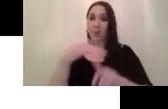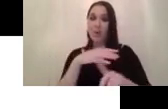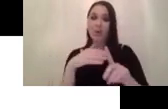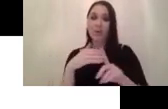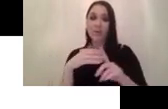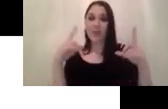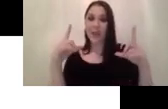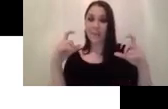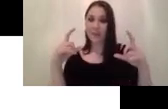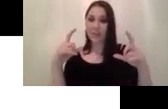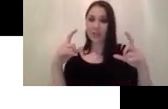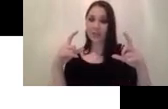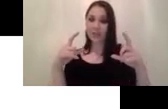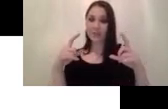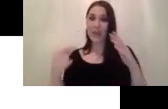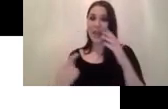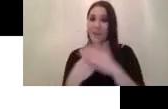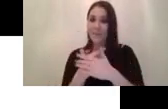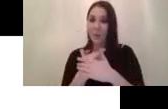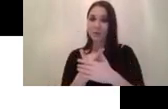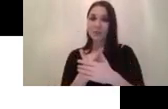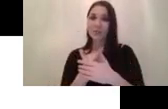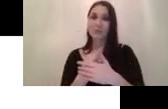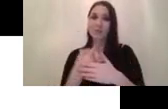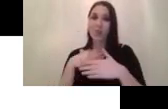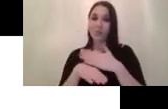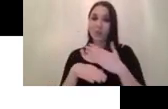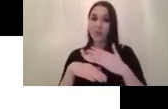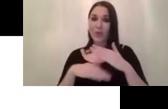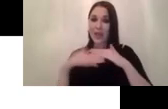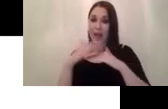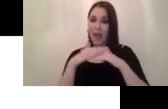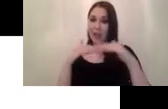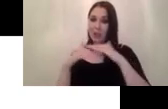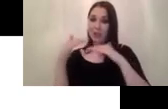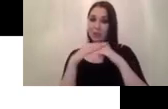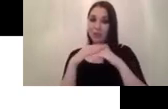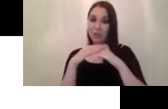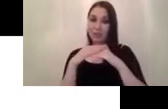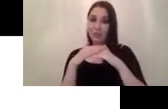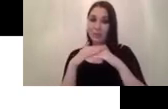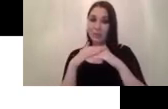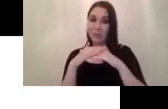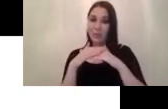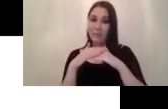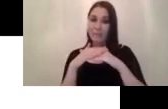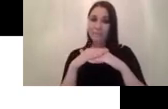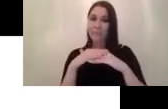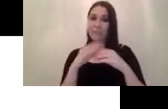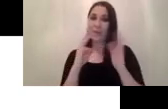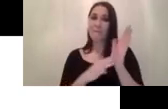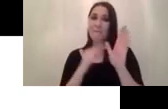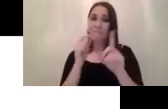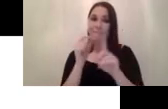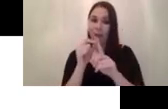image as input goes through the convolution layers it's also called an encoder you get a feature maps and then